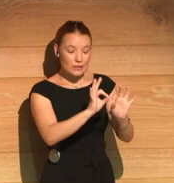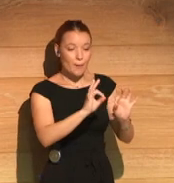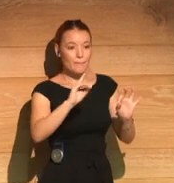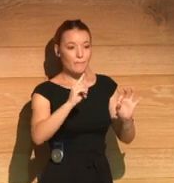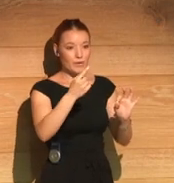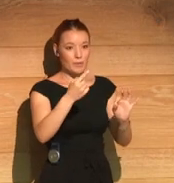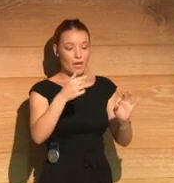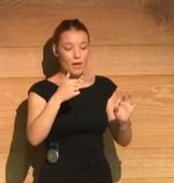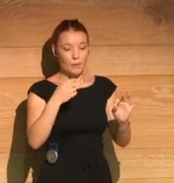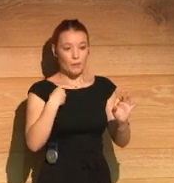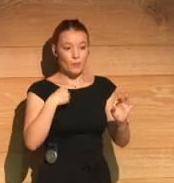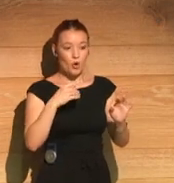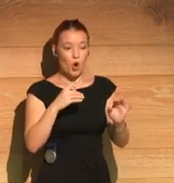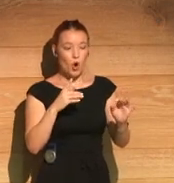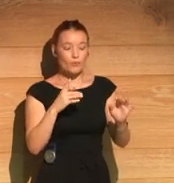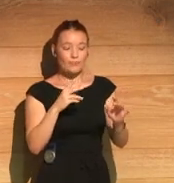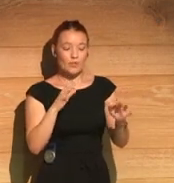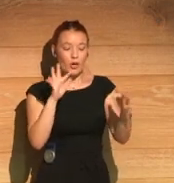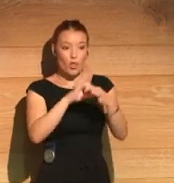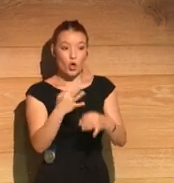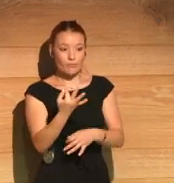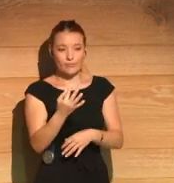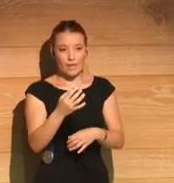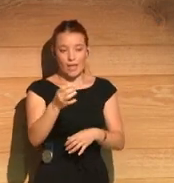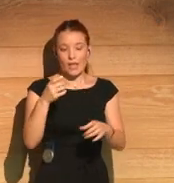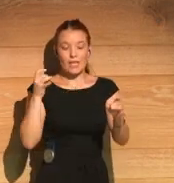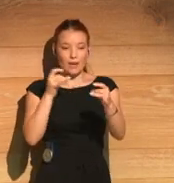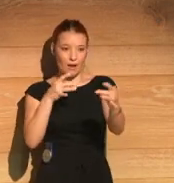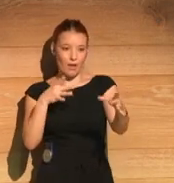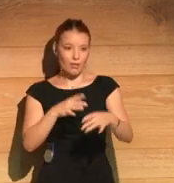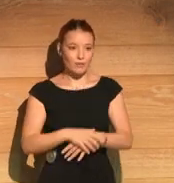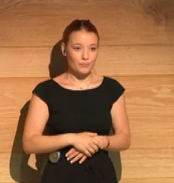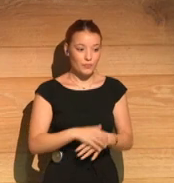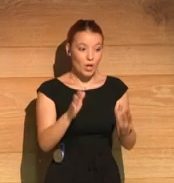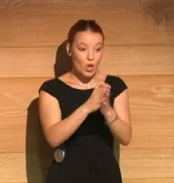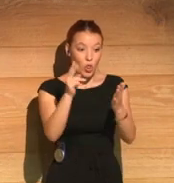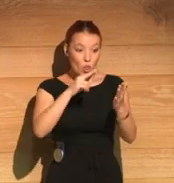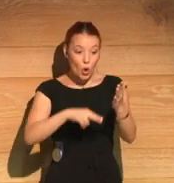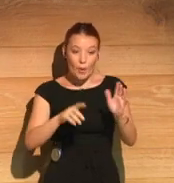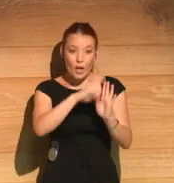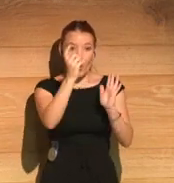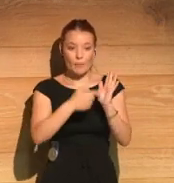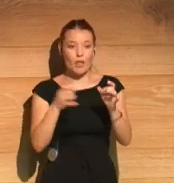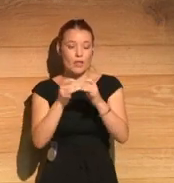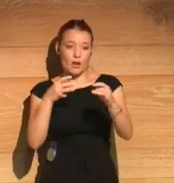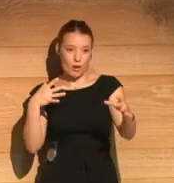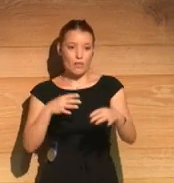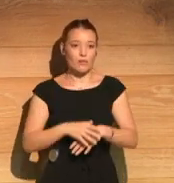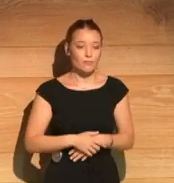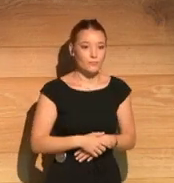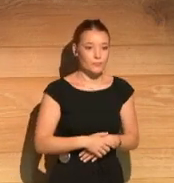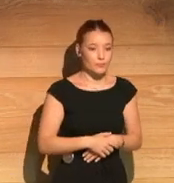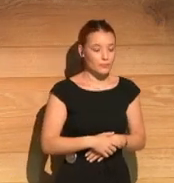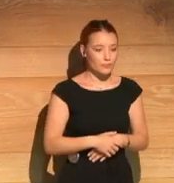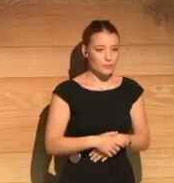the first novel in which John Boyne writes about Ireland. Correct me if I'm wrong. At least it's fully set in Ireland. And